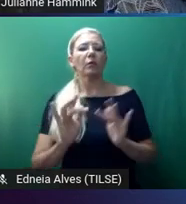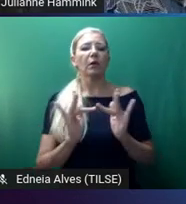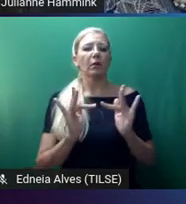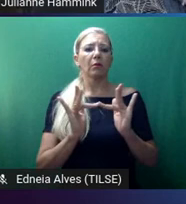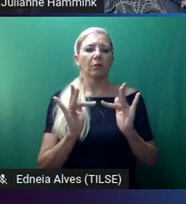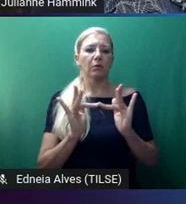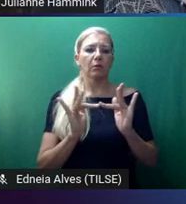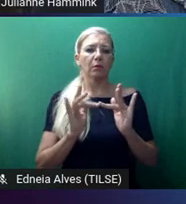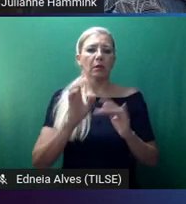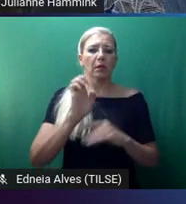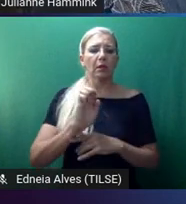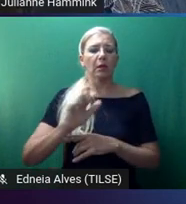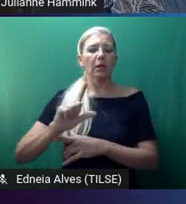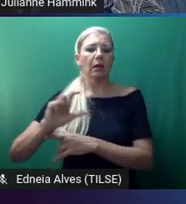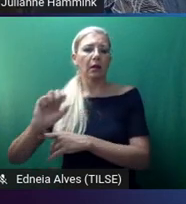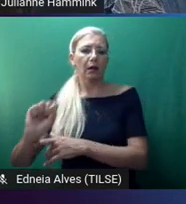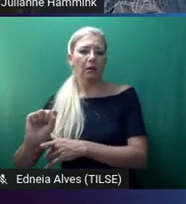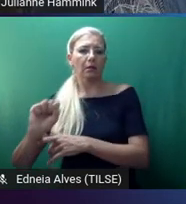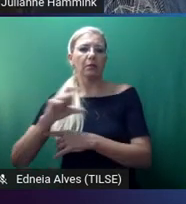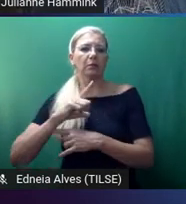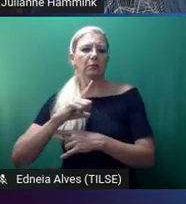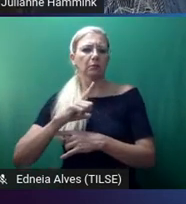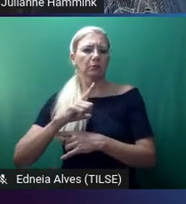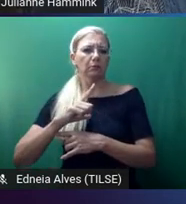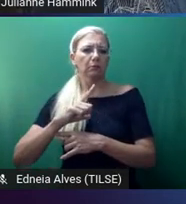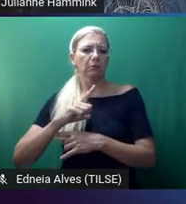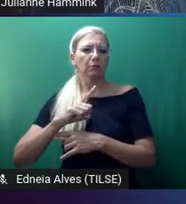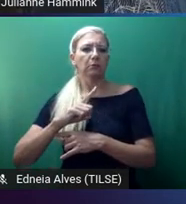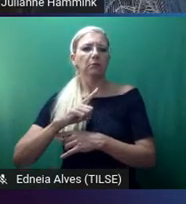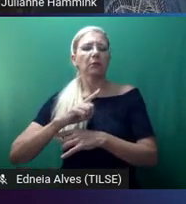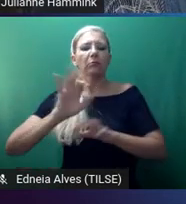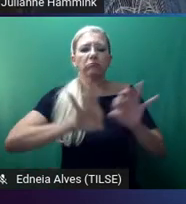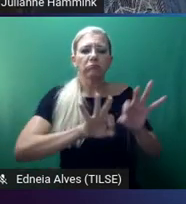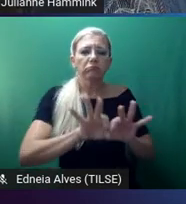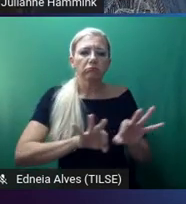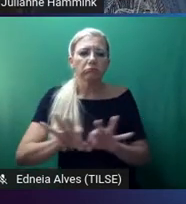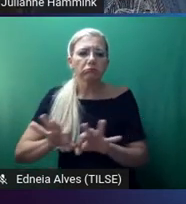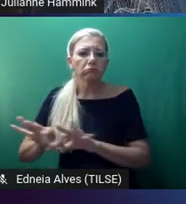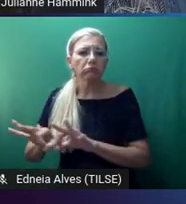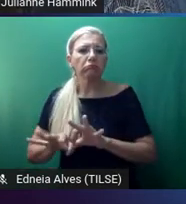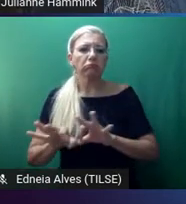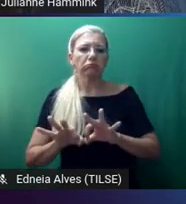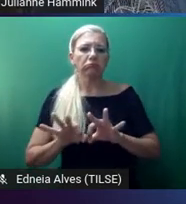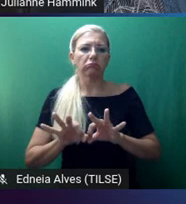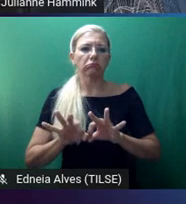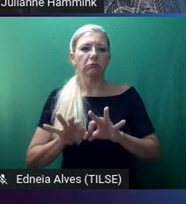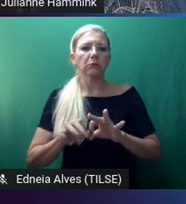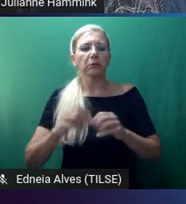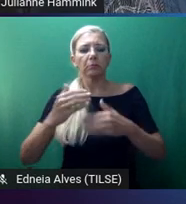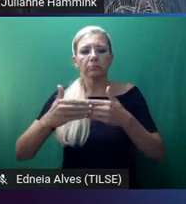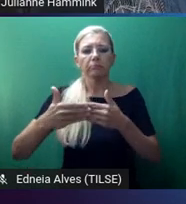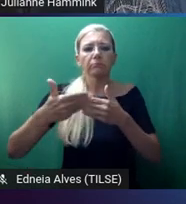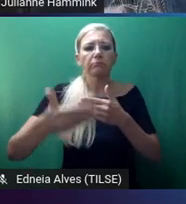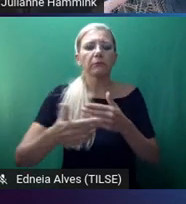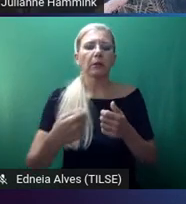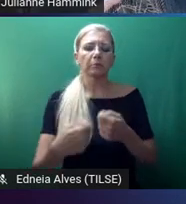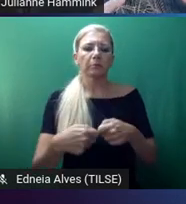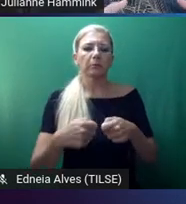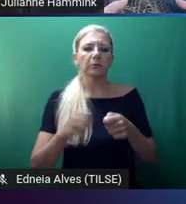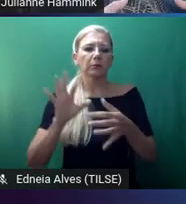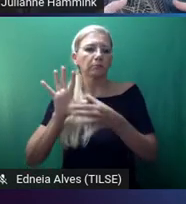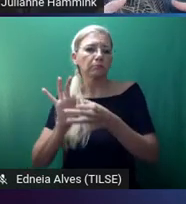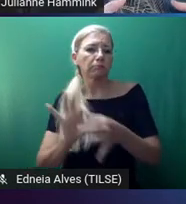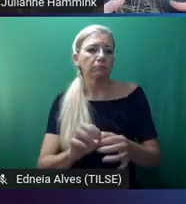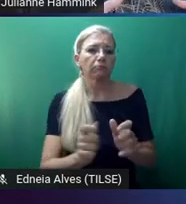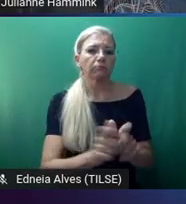Eliel Saarinen and he said, always design a thing by considering it in its next larger context. A chair